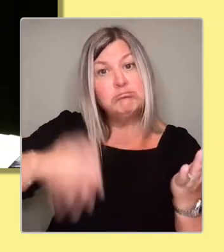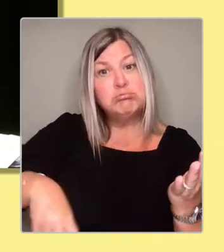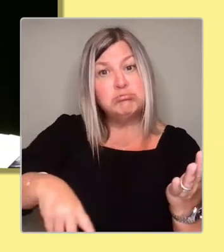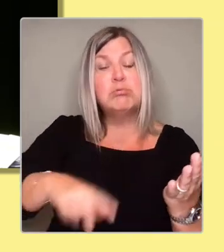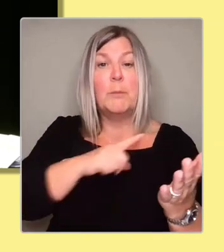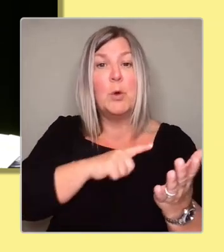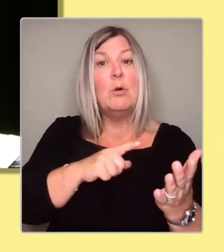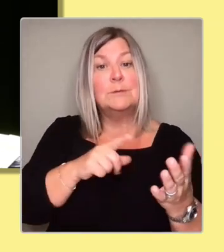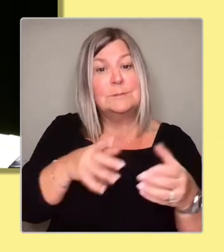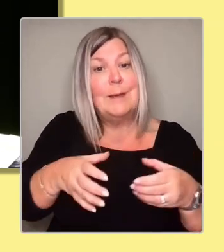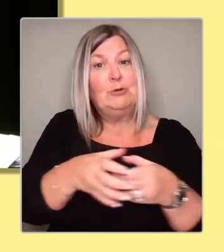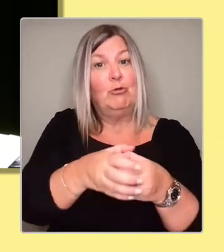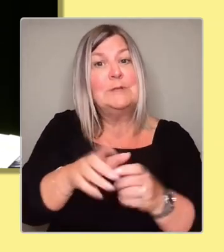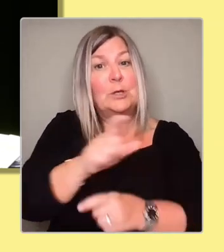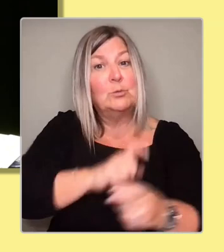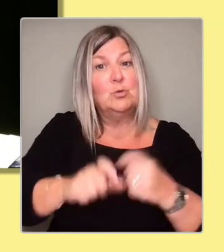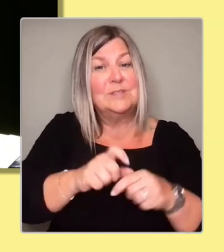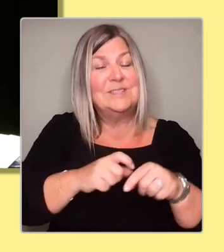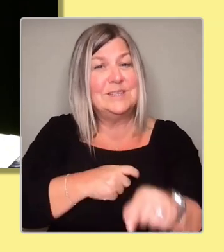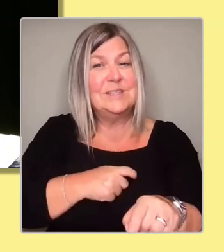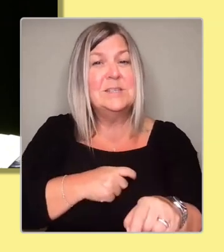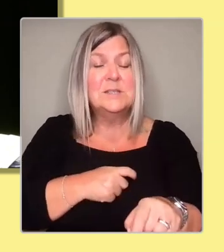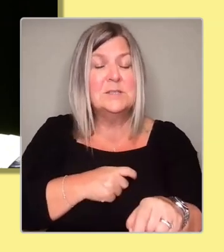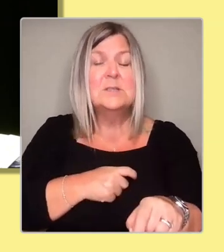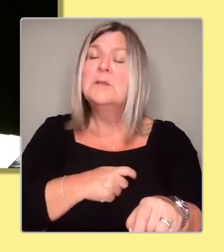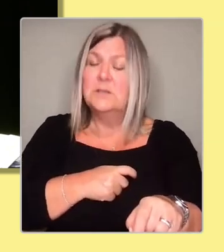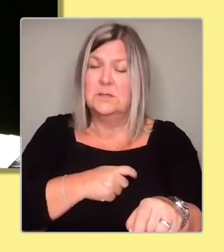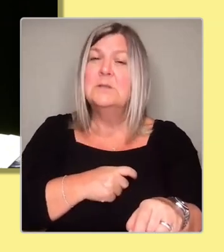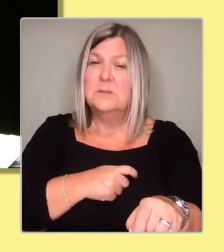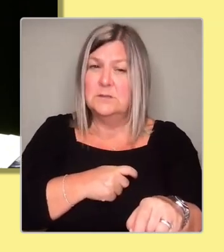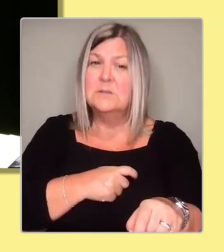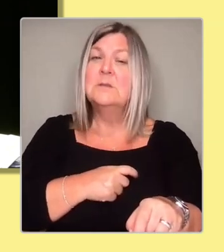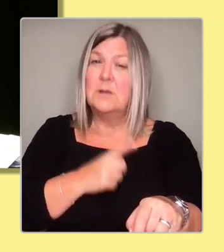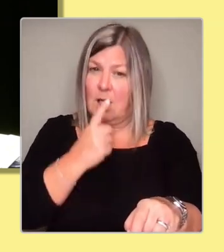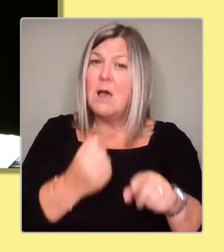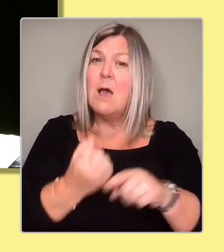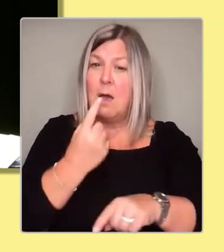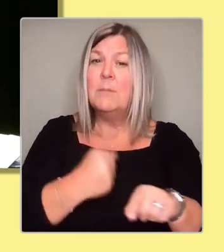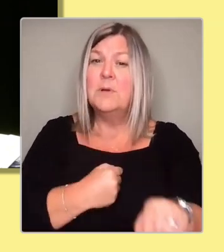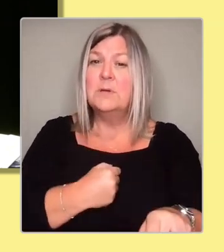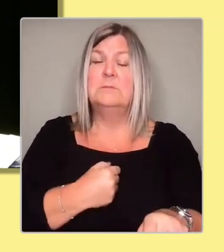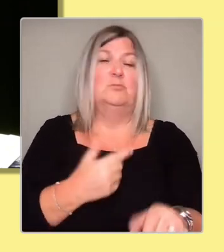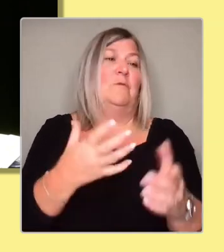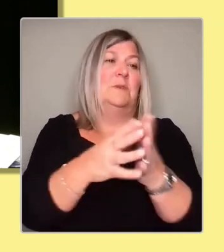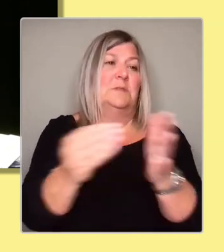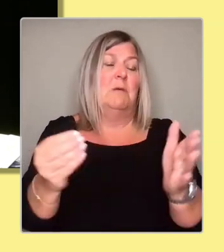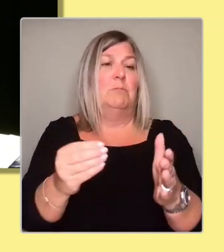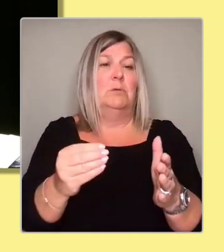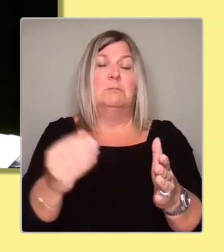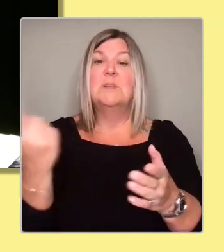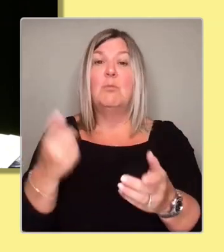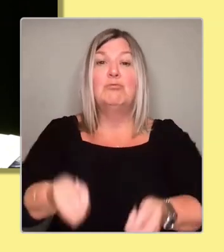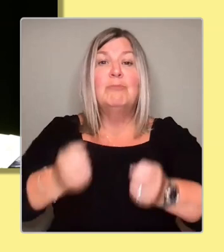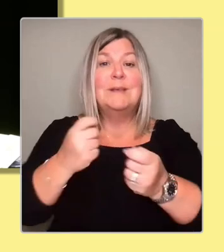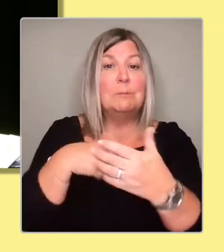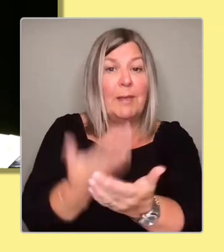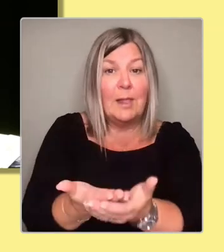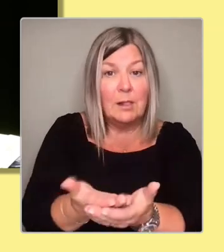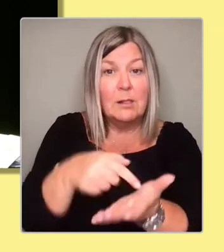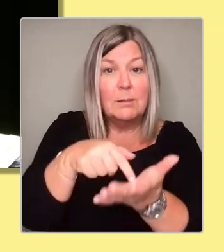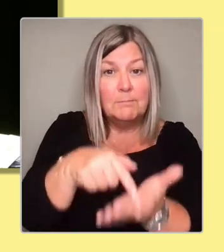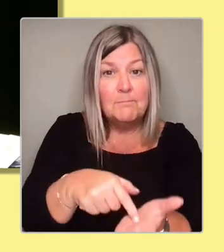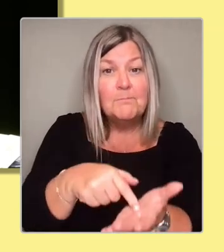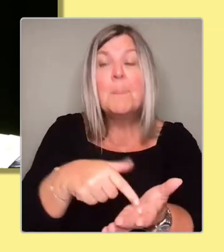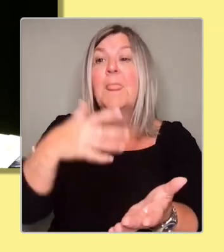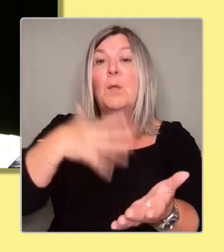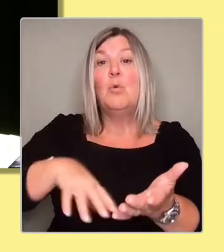And I give you an absolute commitment. If, for example, somebody brings forward a bill to dismantle your rights and the rights of the members that you